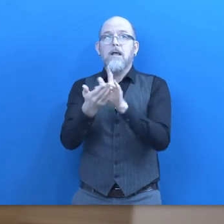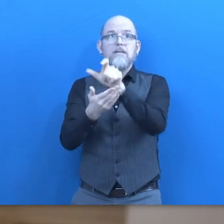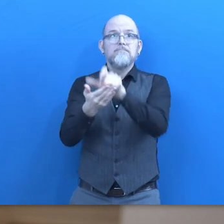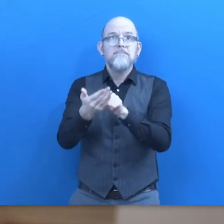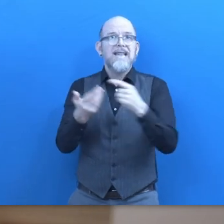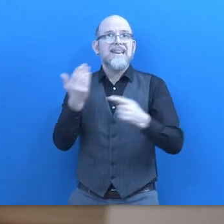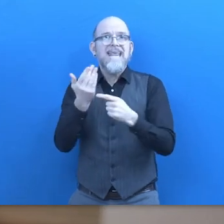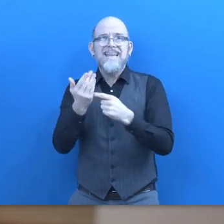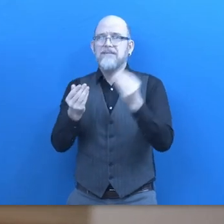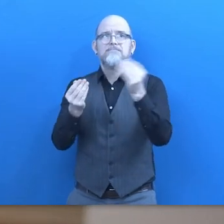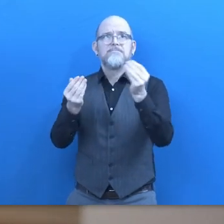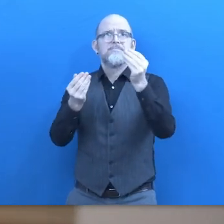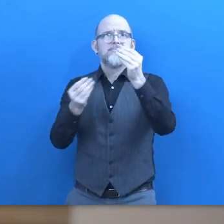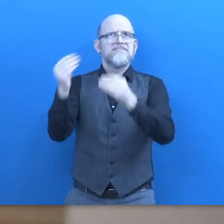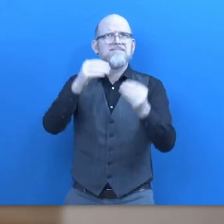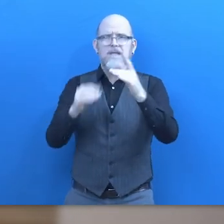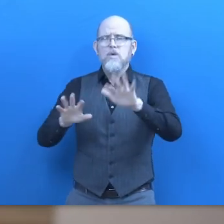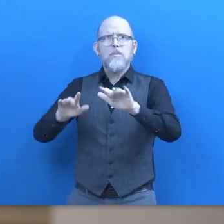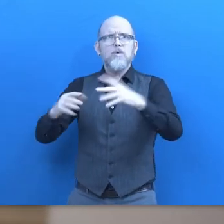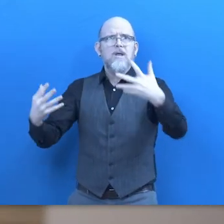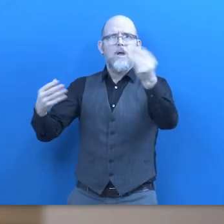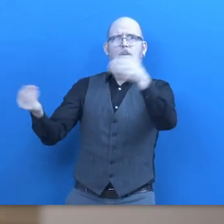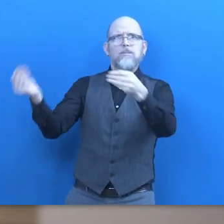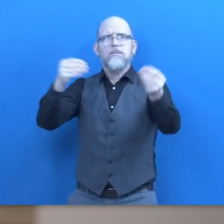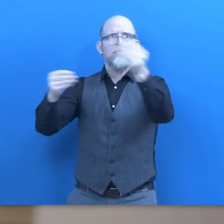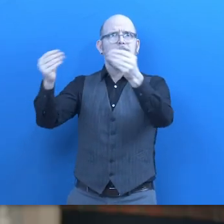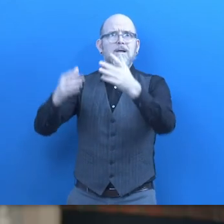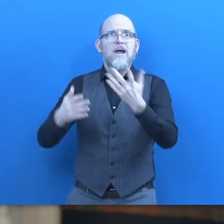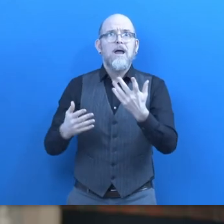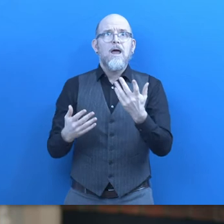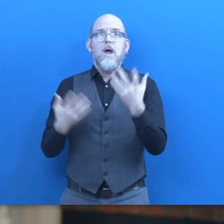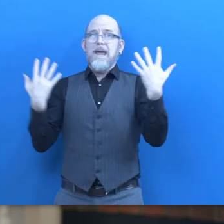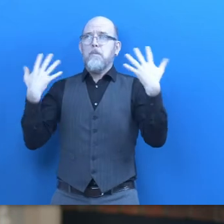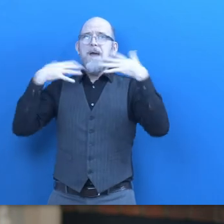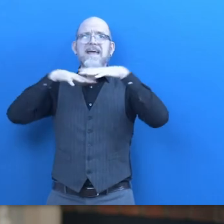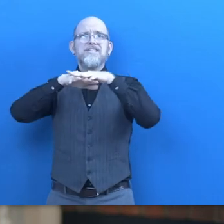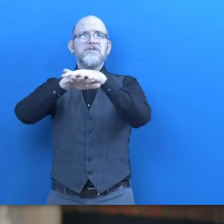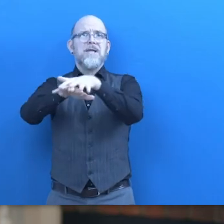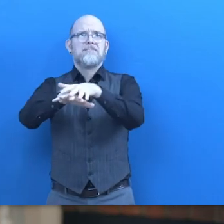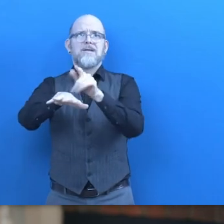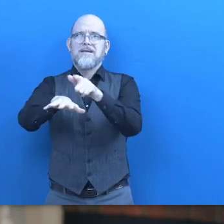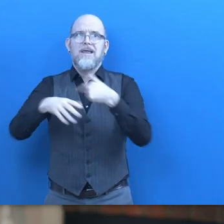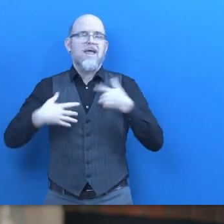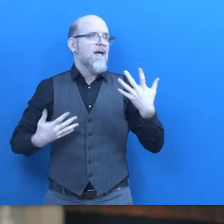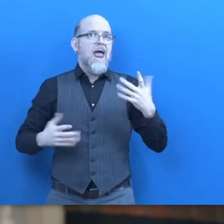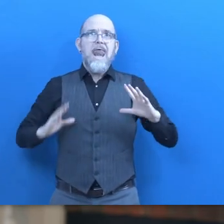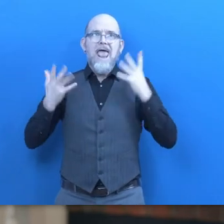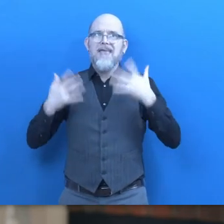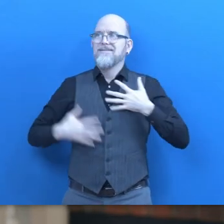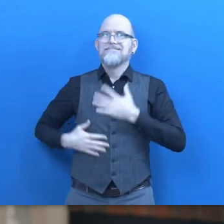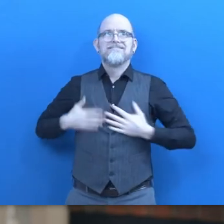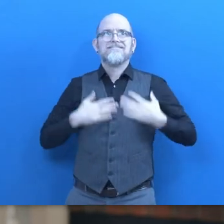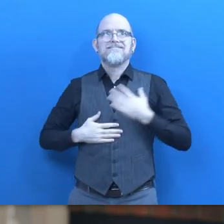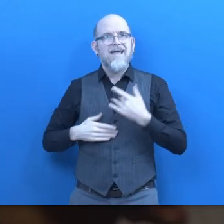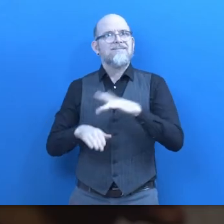software built into computers now and it's become mainstream I'm super excited because this morning I got to read a